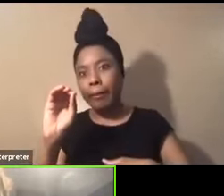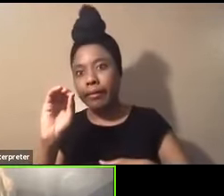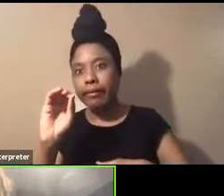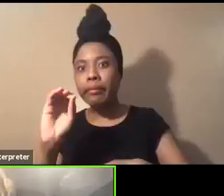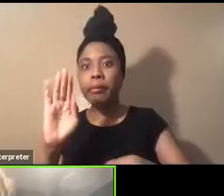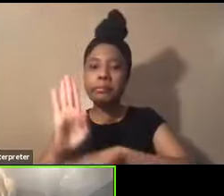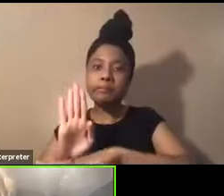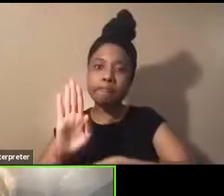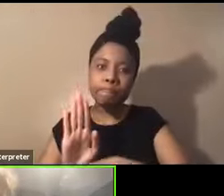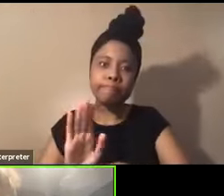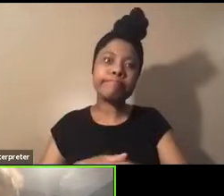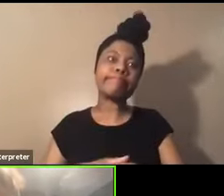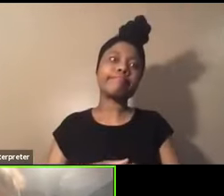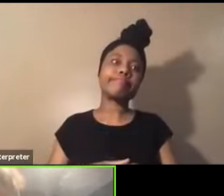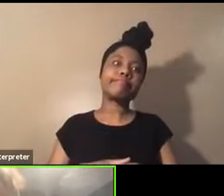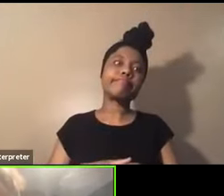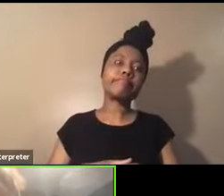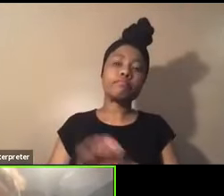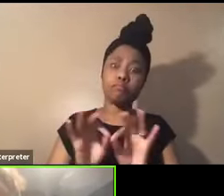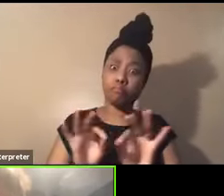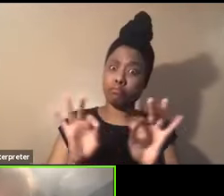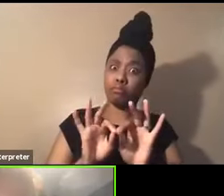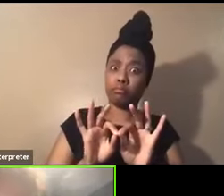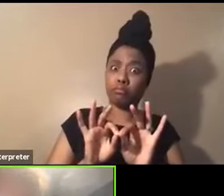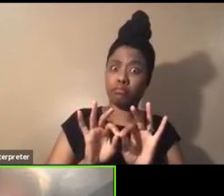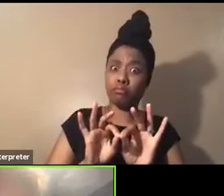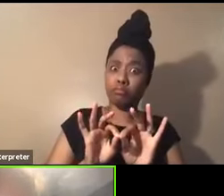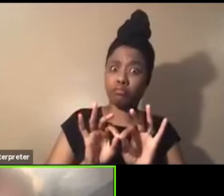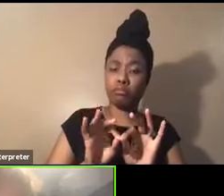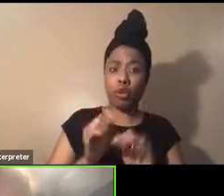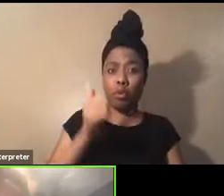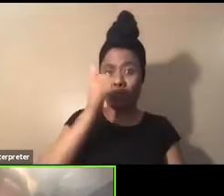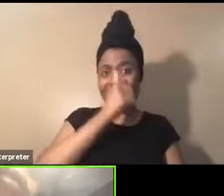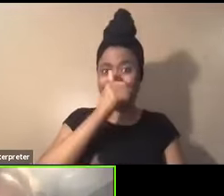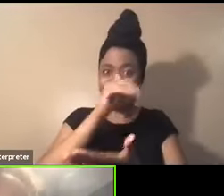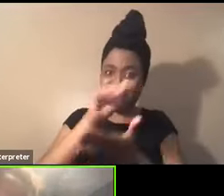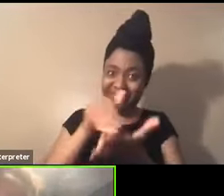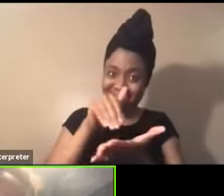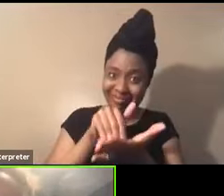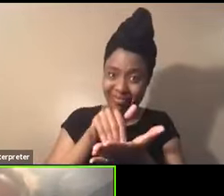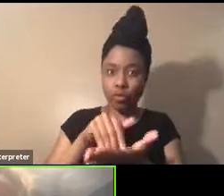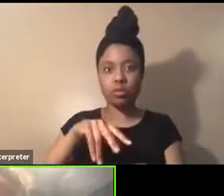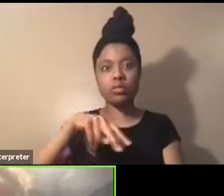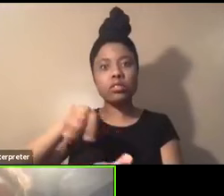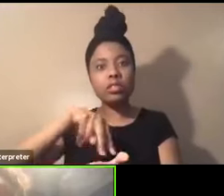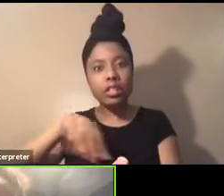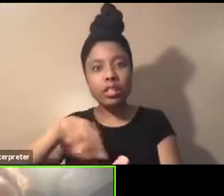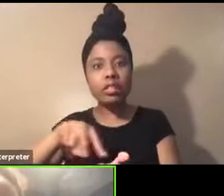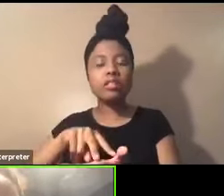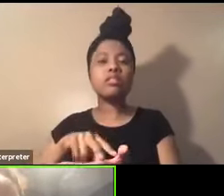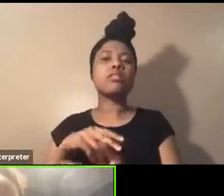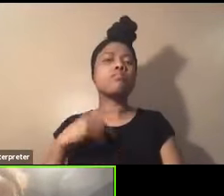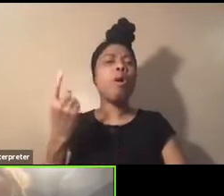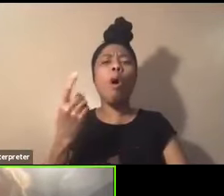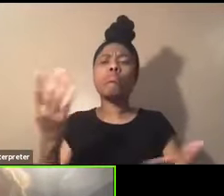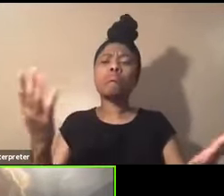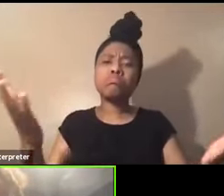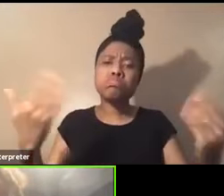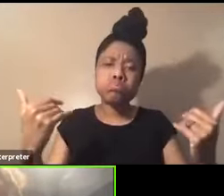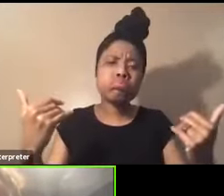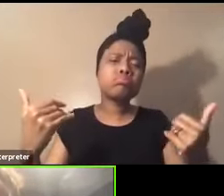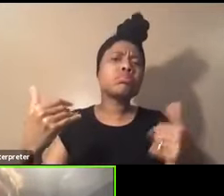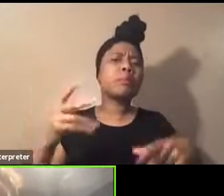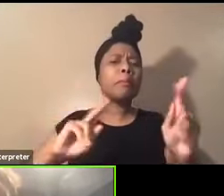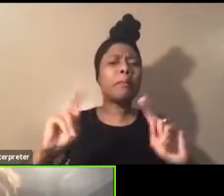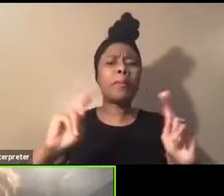because it's important. We're doing African-centered dance. I've always welcomed those wonderful people